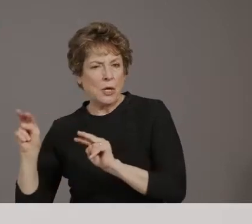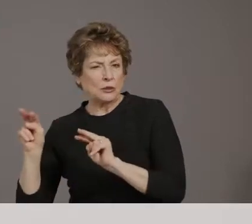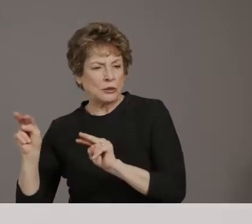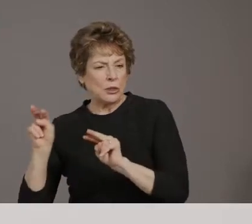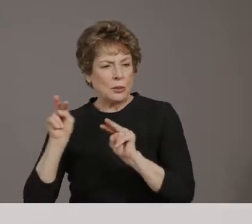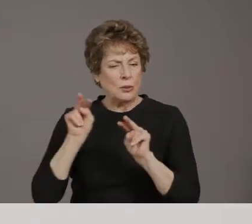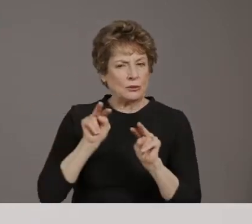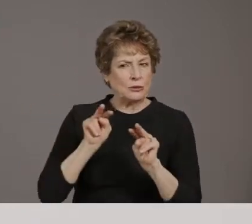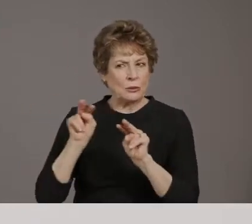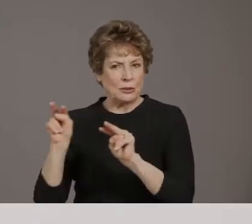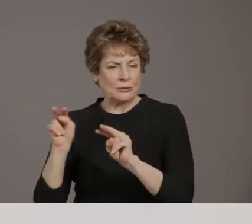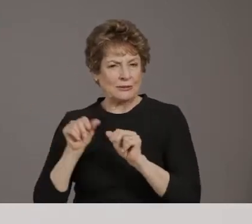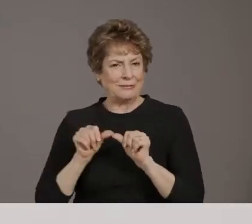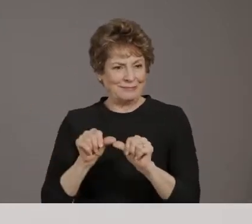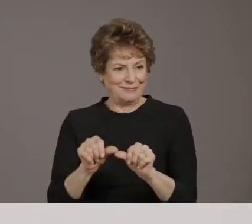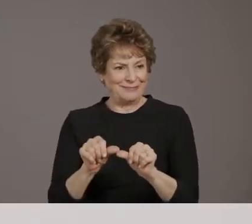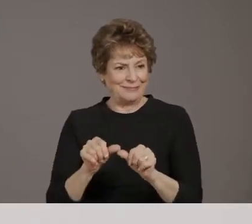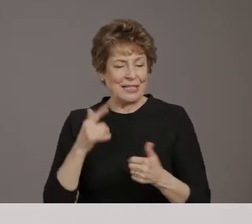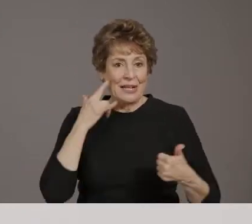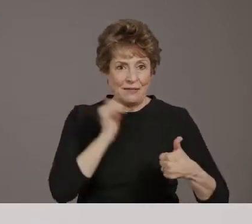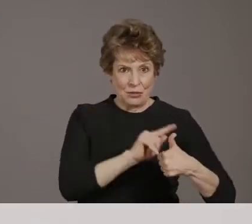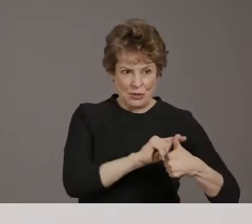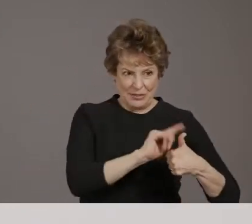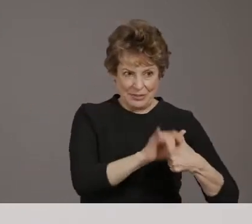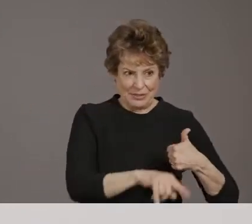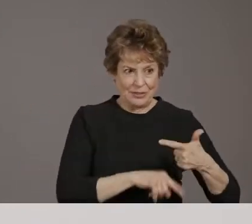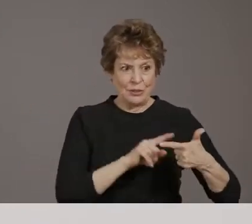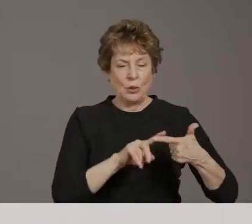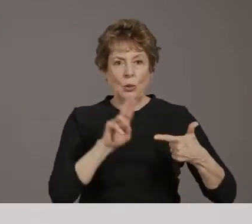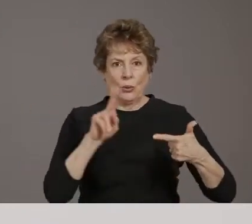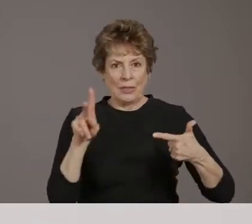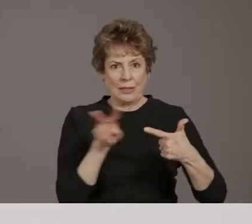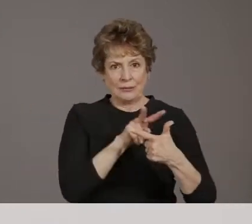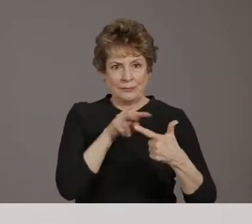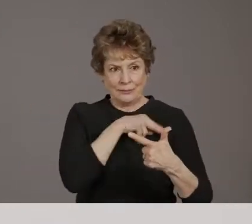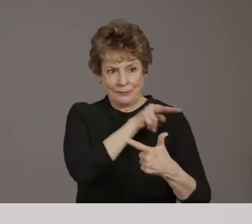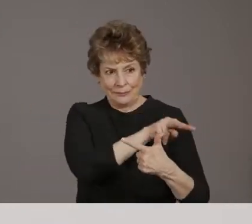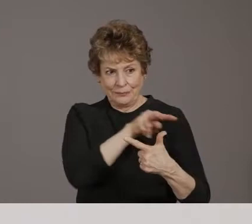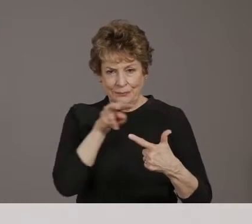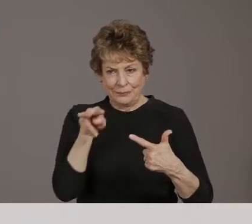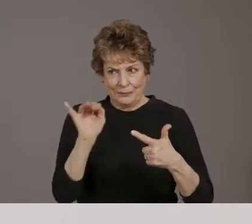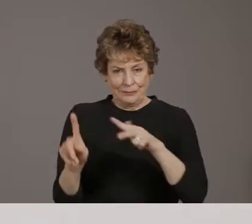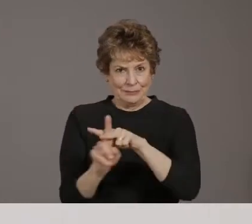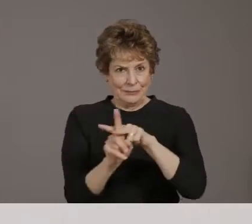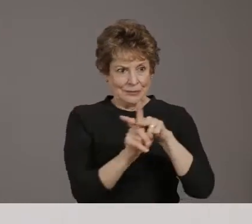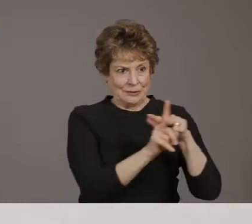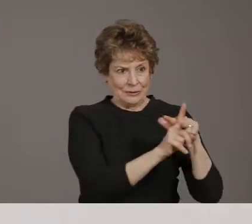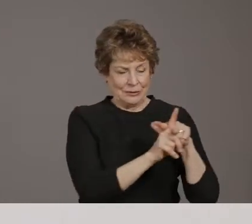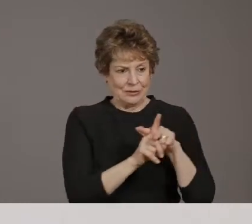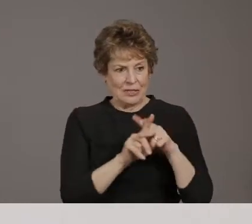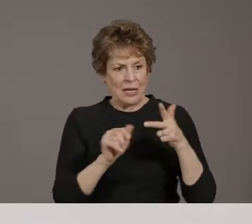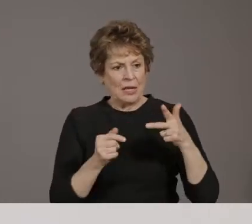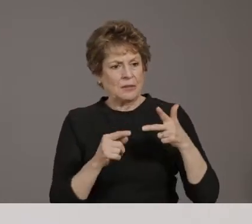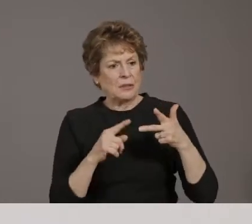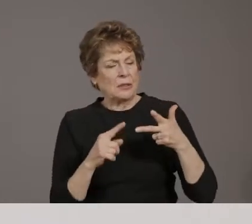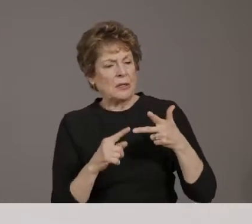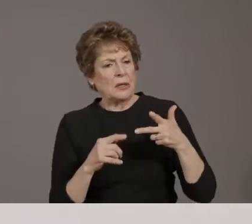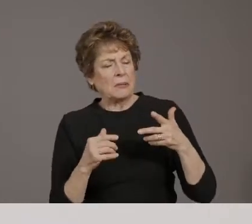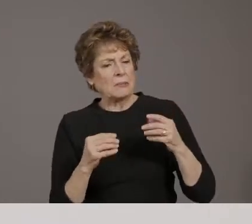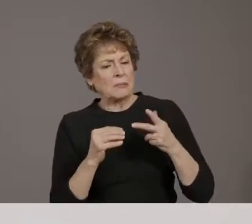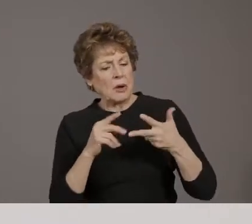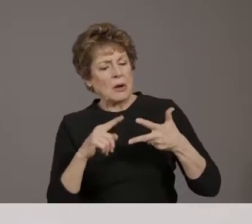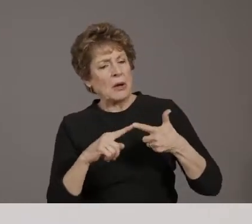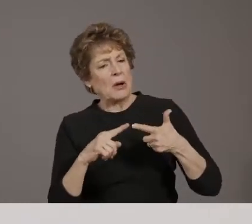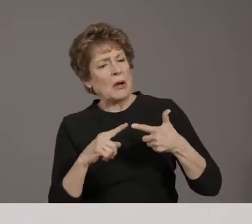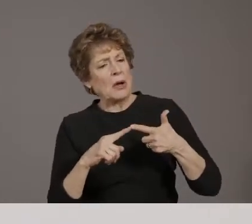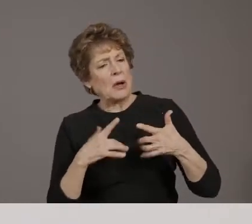California and the, the UK strain, um, we're not quite as worried right now about, um, those strains. We are